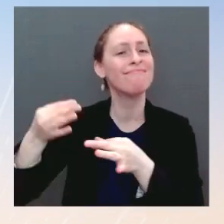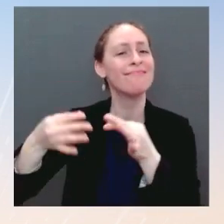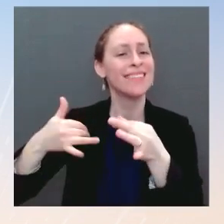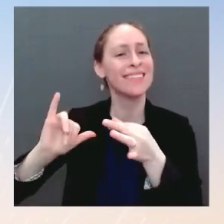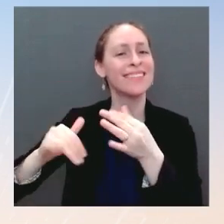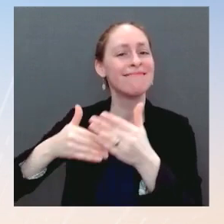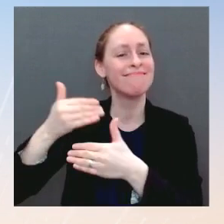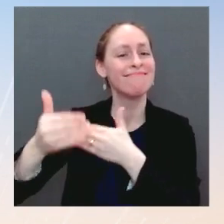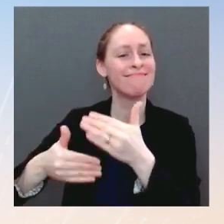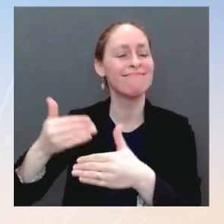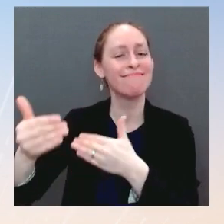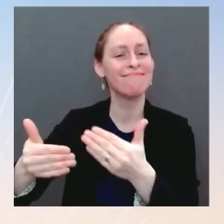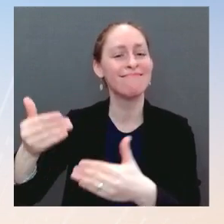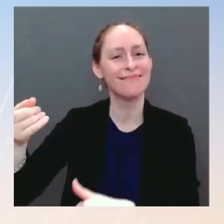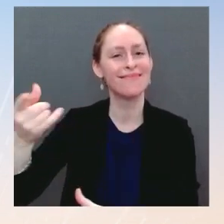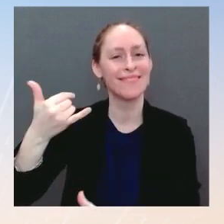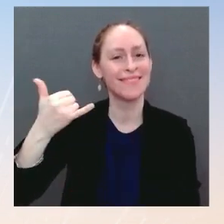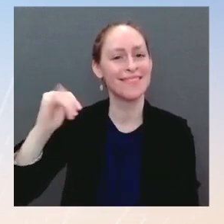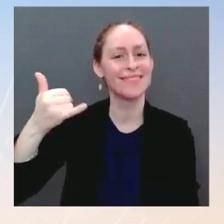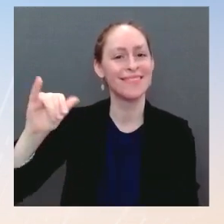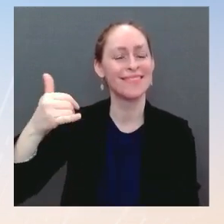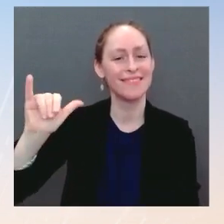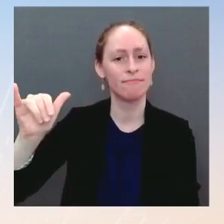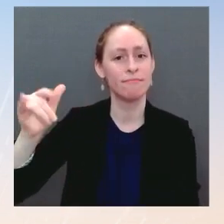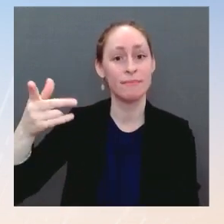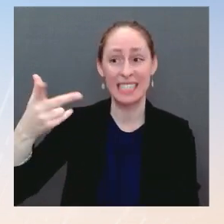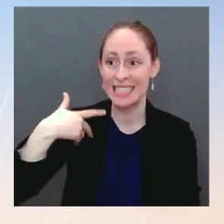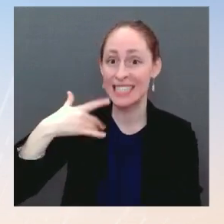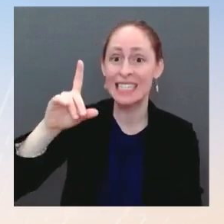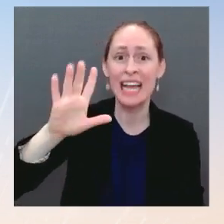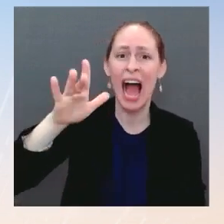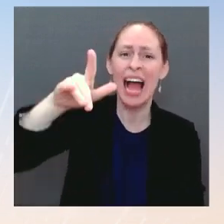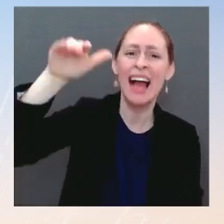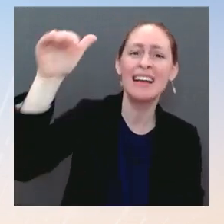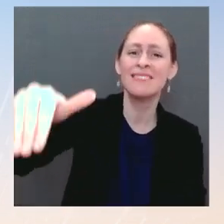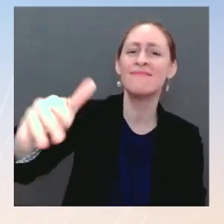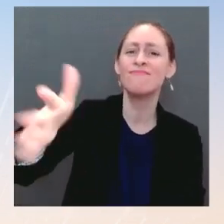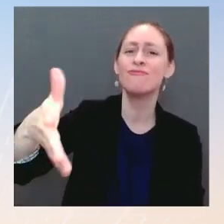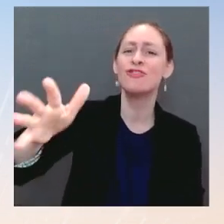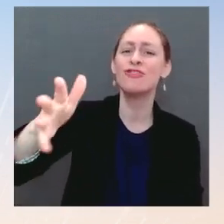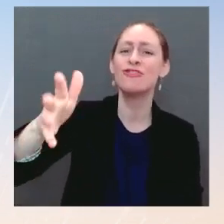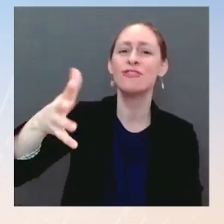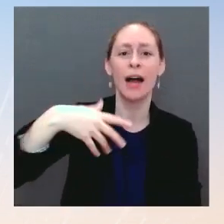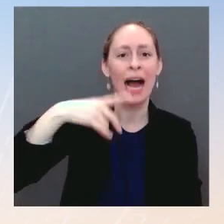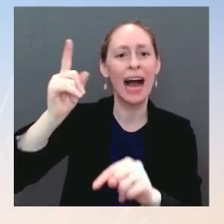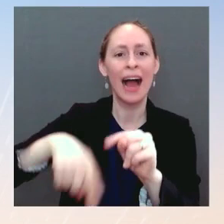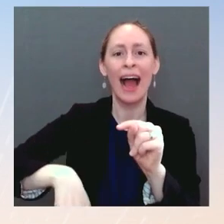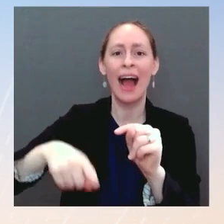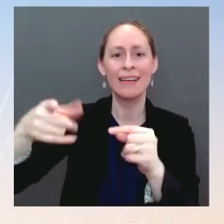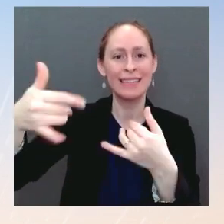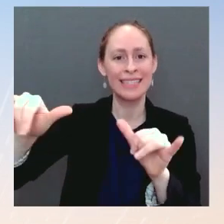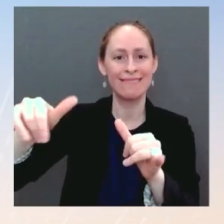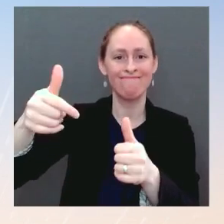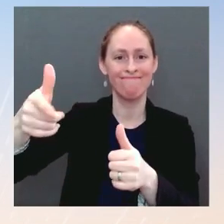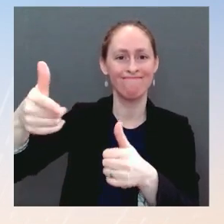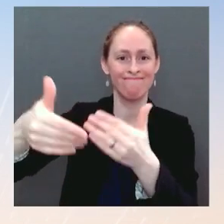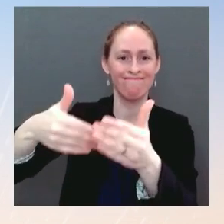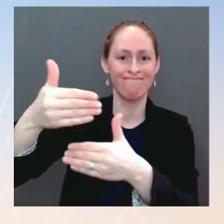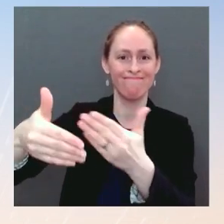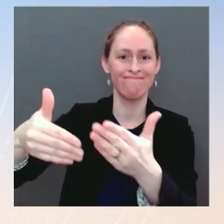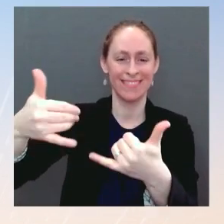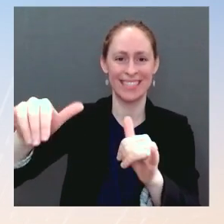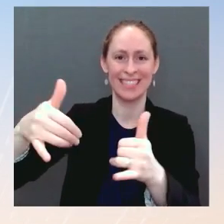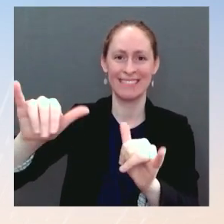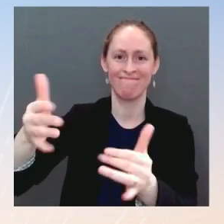for us to stop many of these leases. And that is the reasoning for it. The But some — I understand what you're saying on